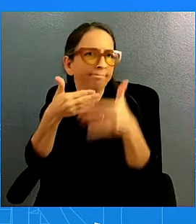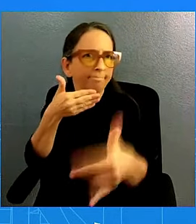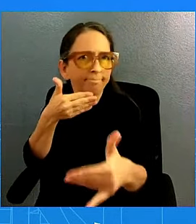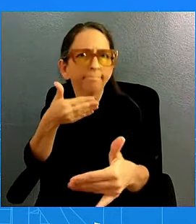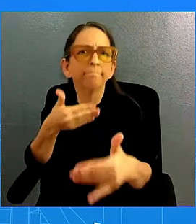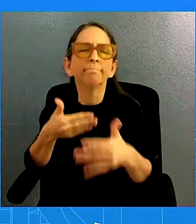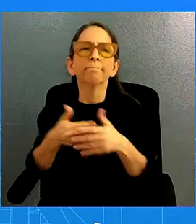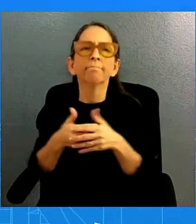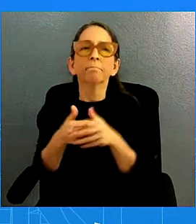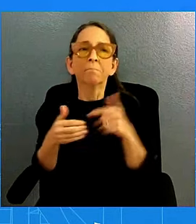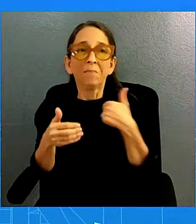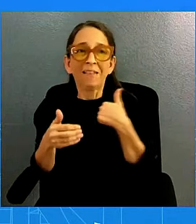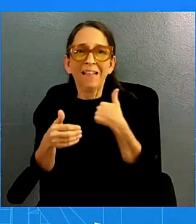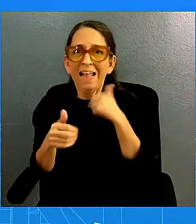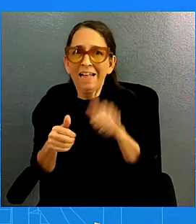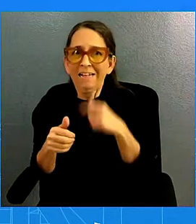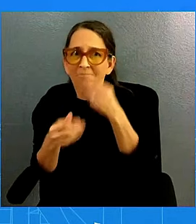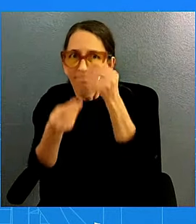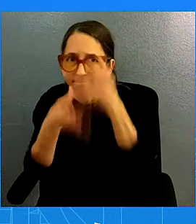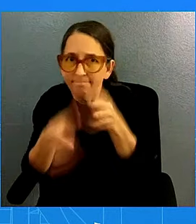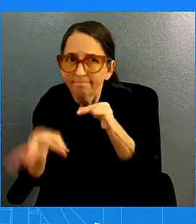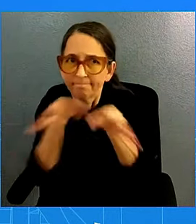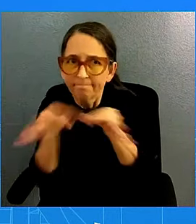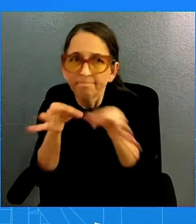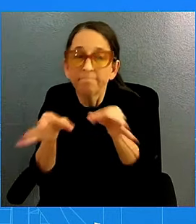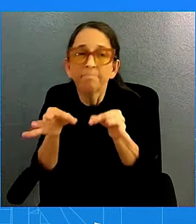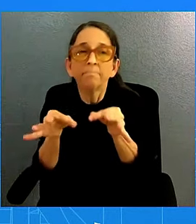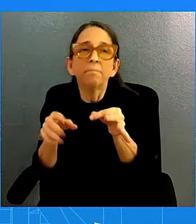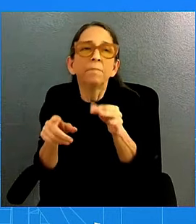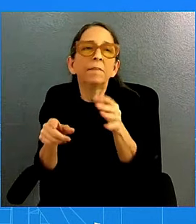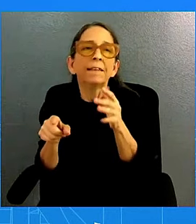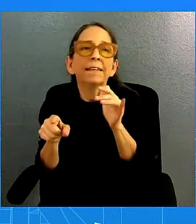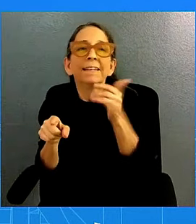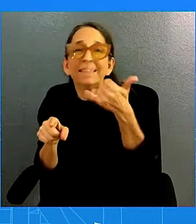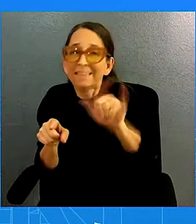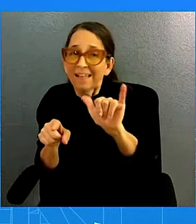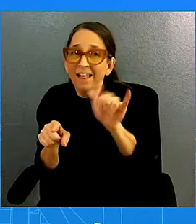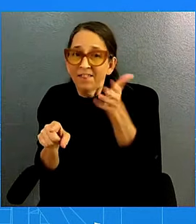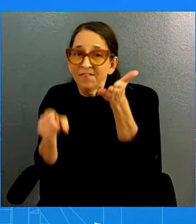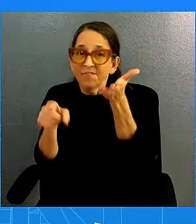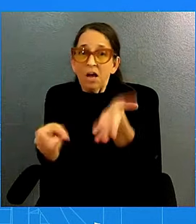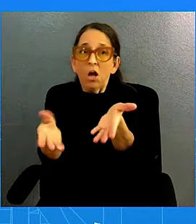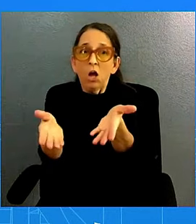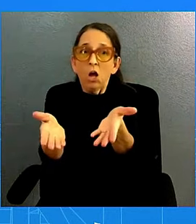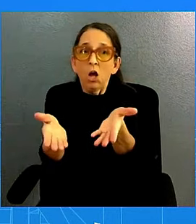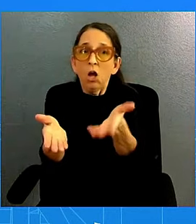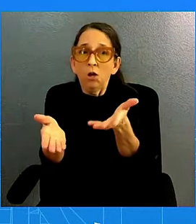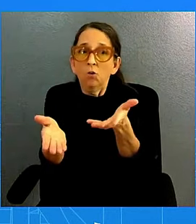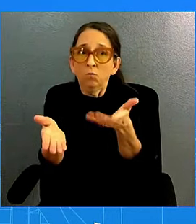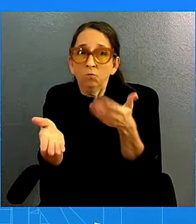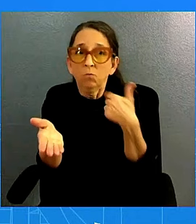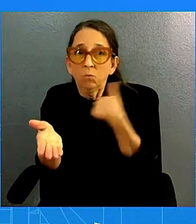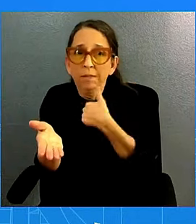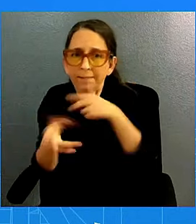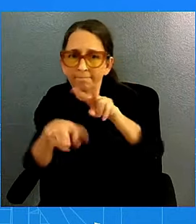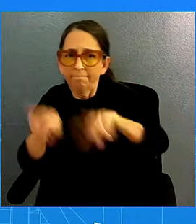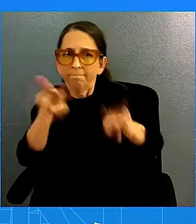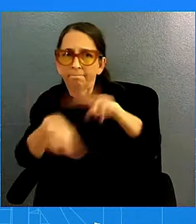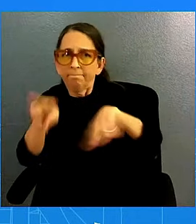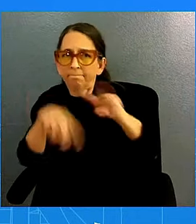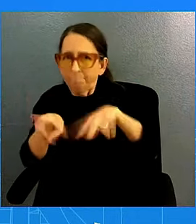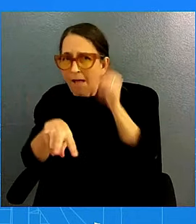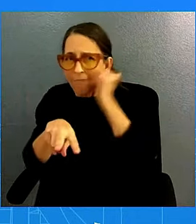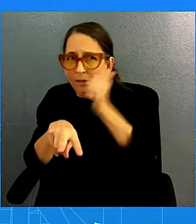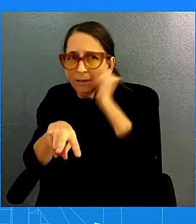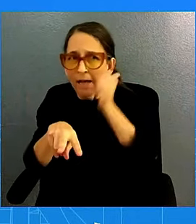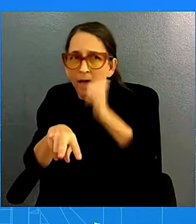force posture is still there, still robust. We look at it every single day against the threat, and we make adjustments